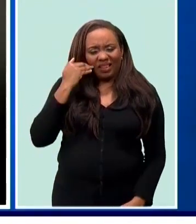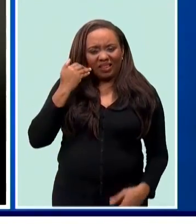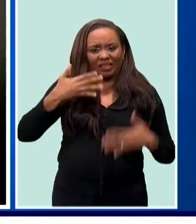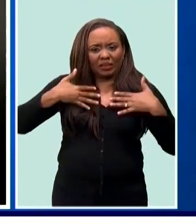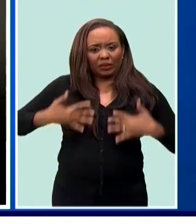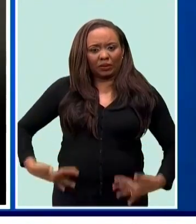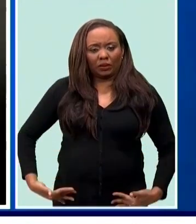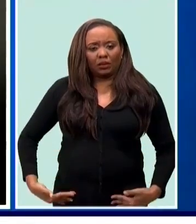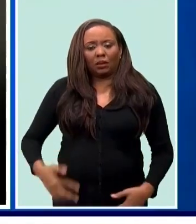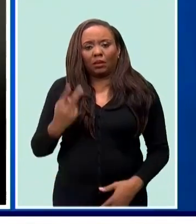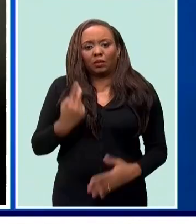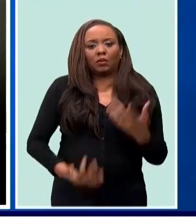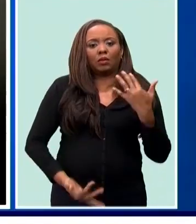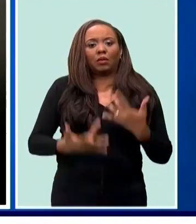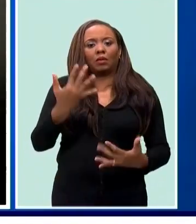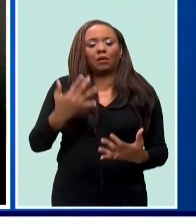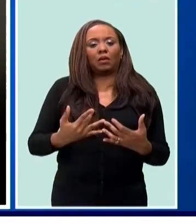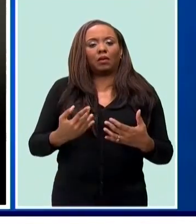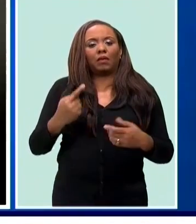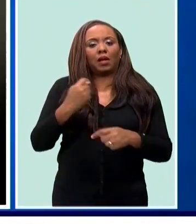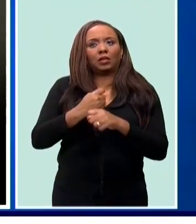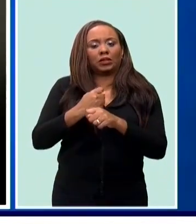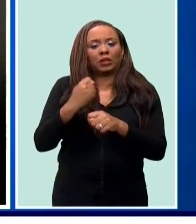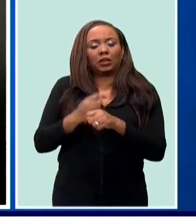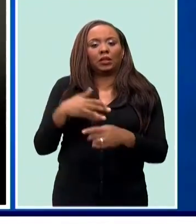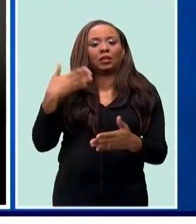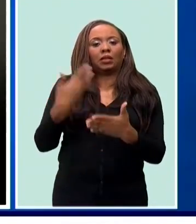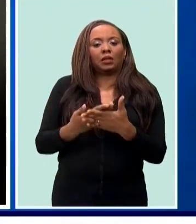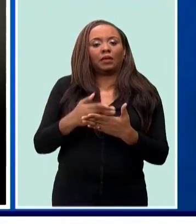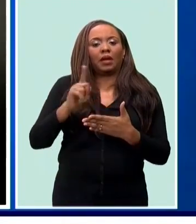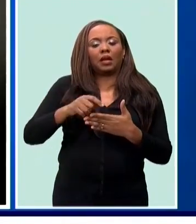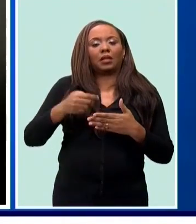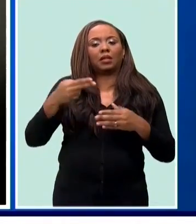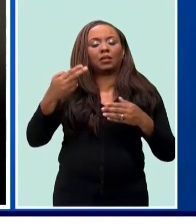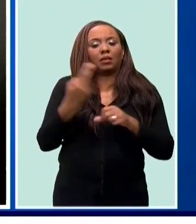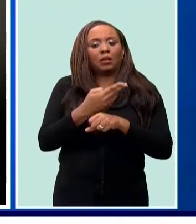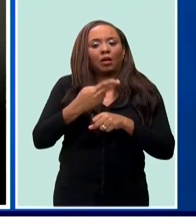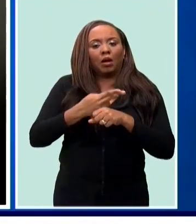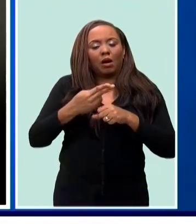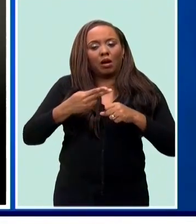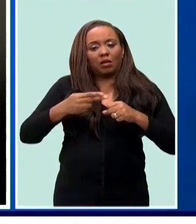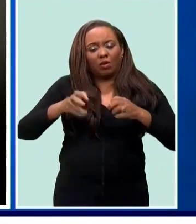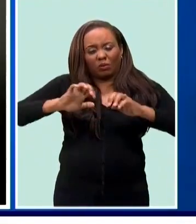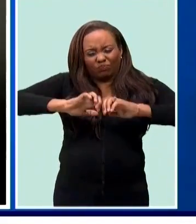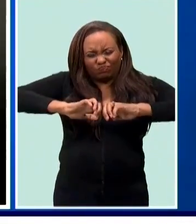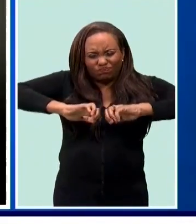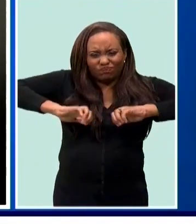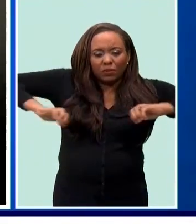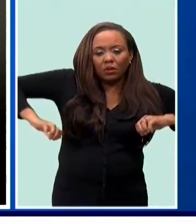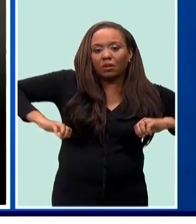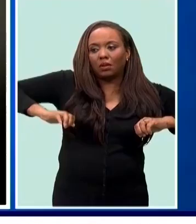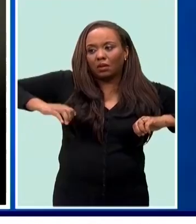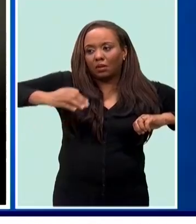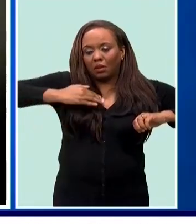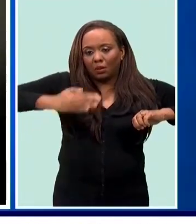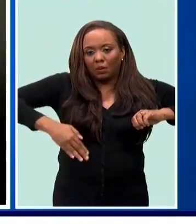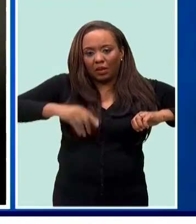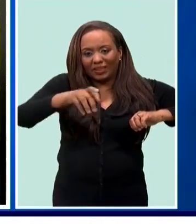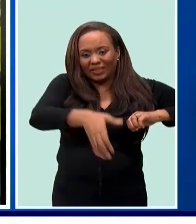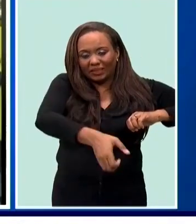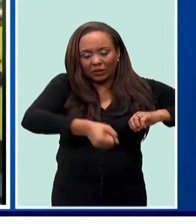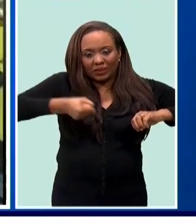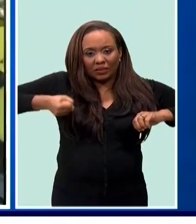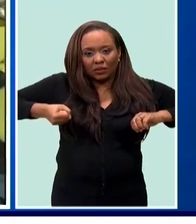Two fire tenders responded with eight fire officers who had to use the jaws of life to remove the body of the deceased from the vehicle.